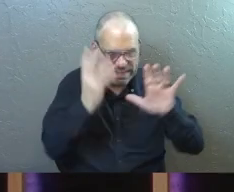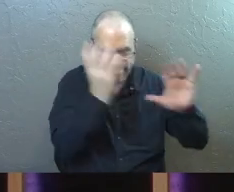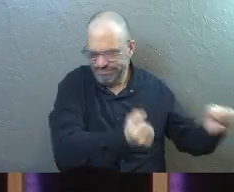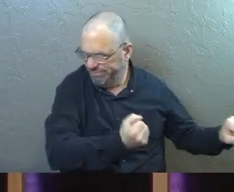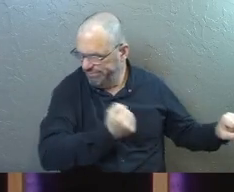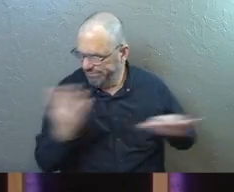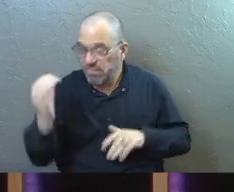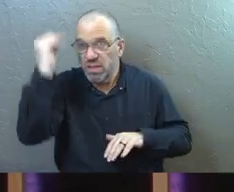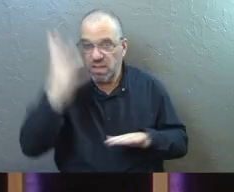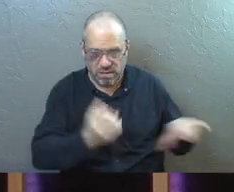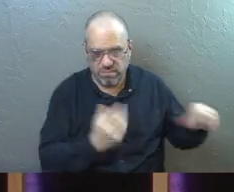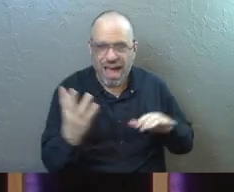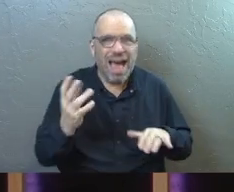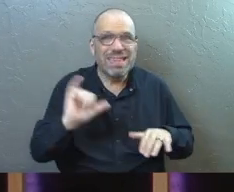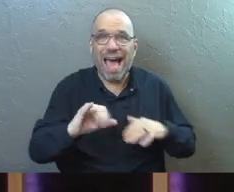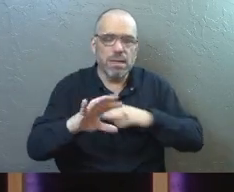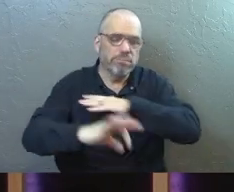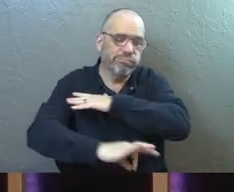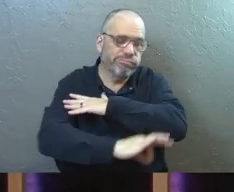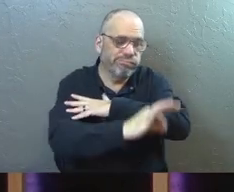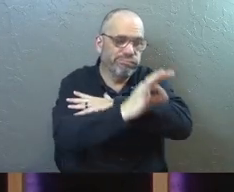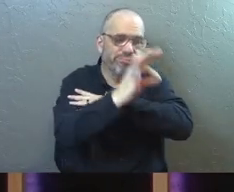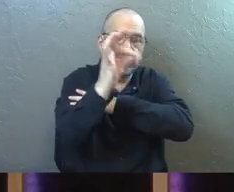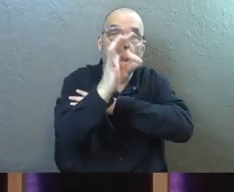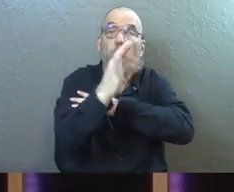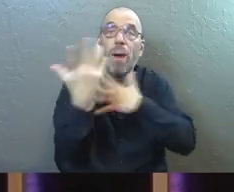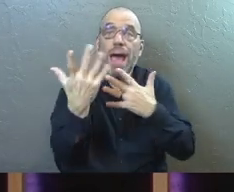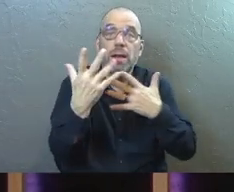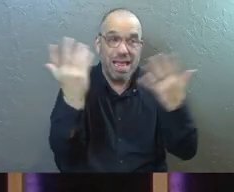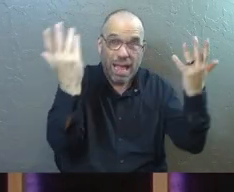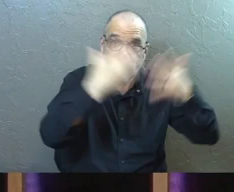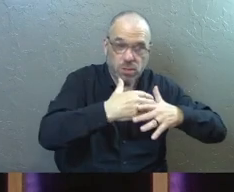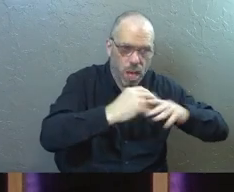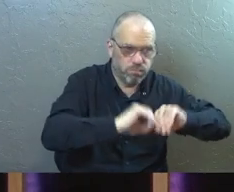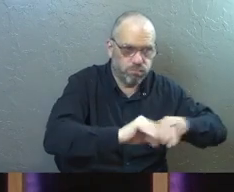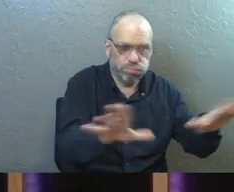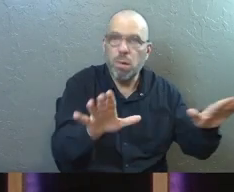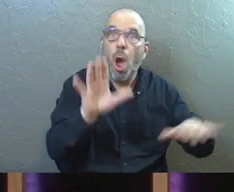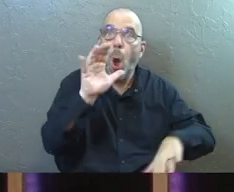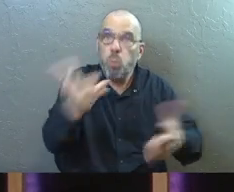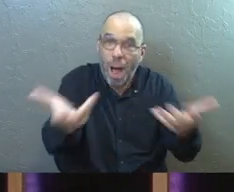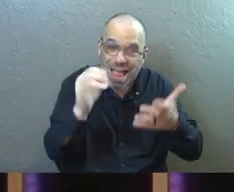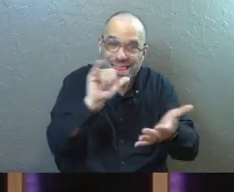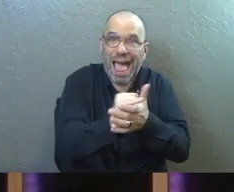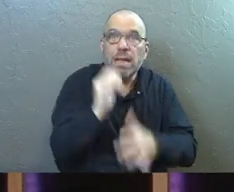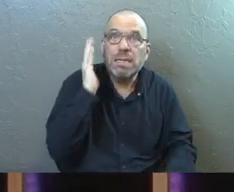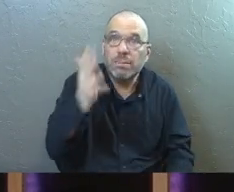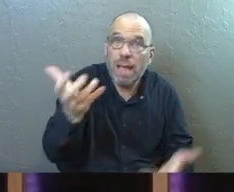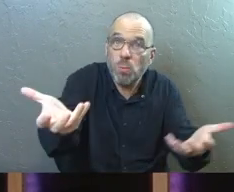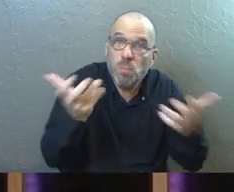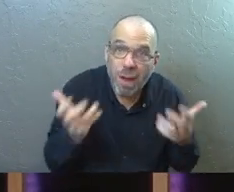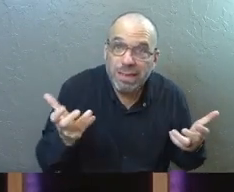cast out by God like sunrise casts out the dark. That's what we want. We want that someday.